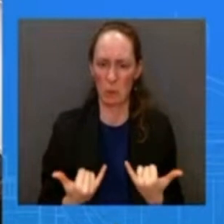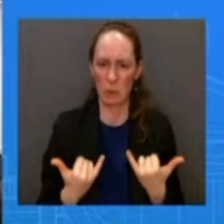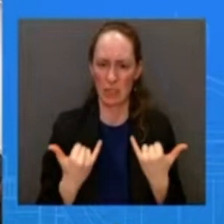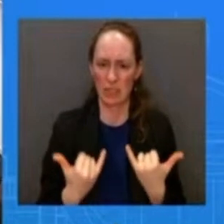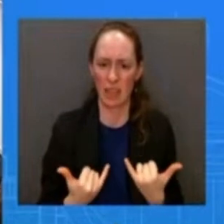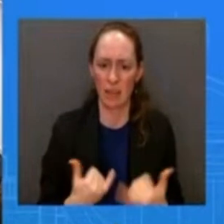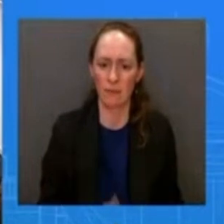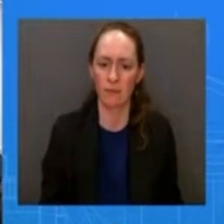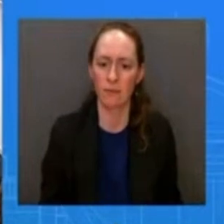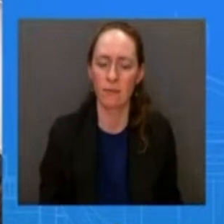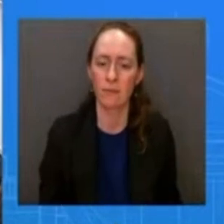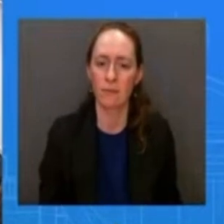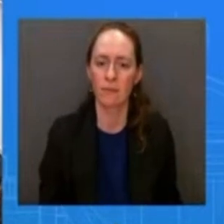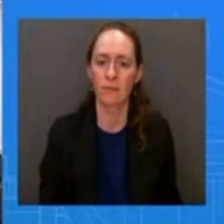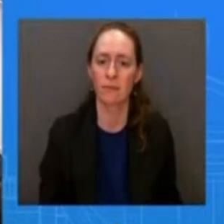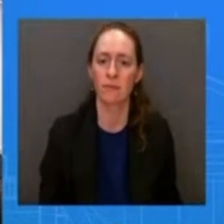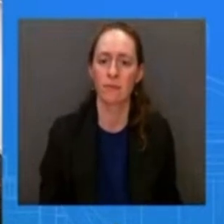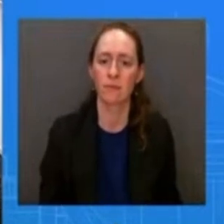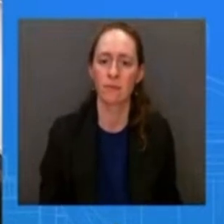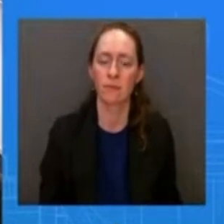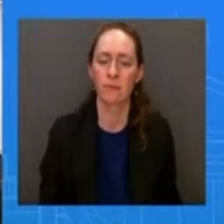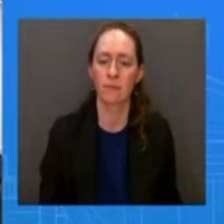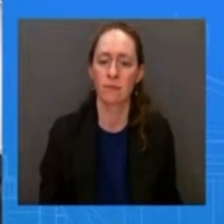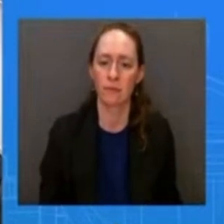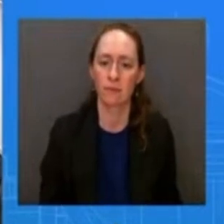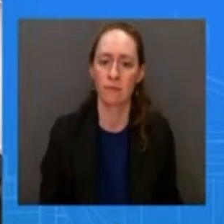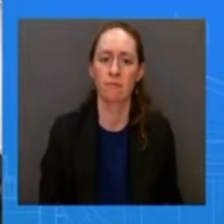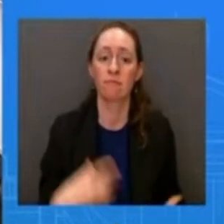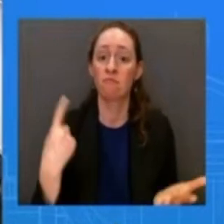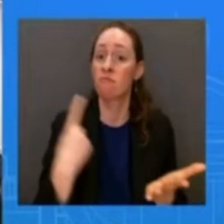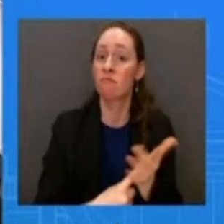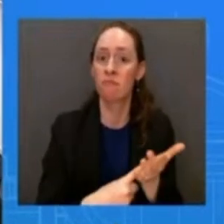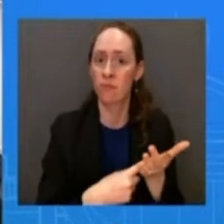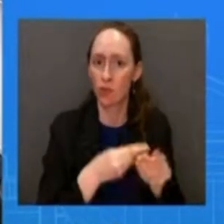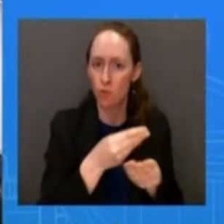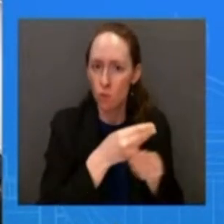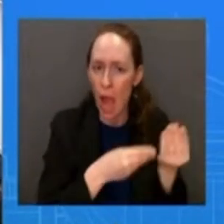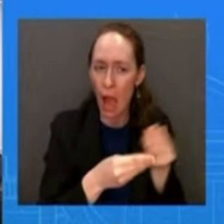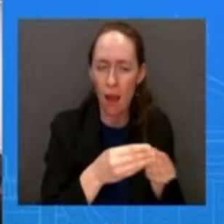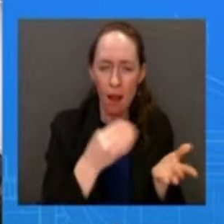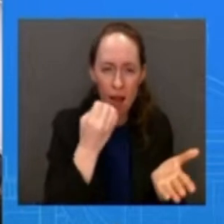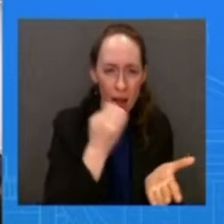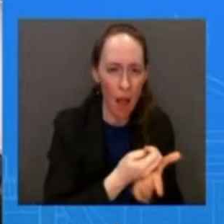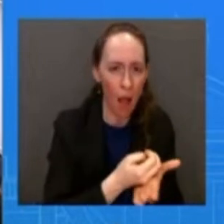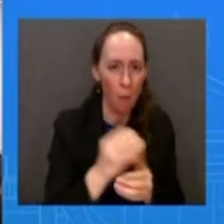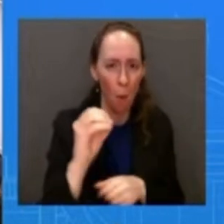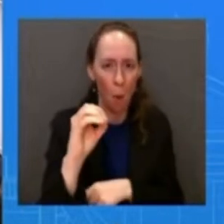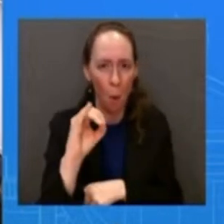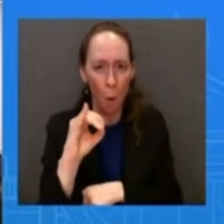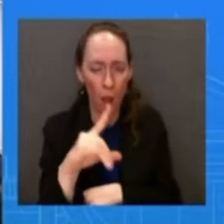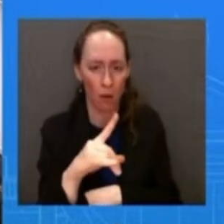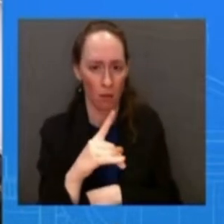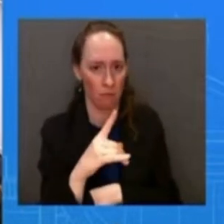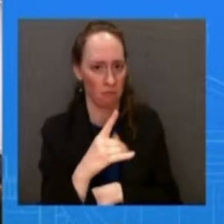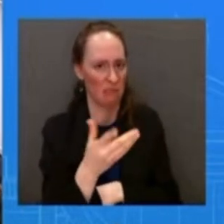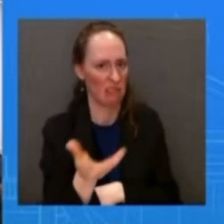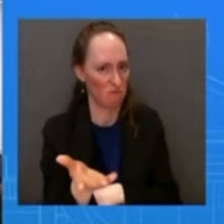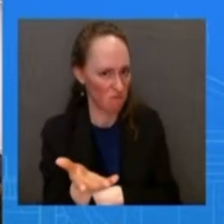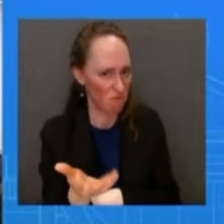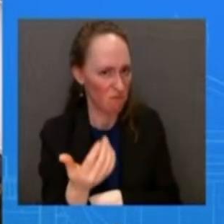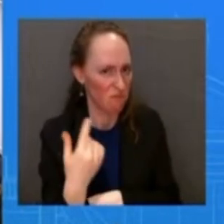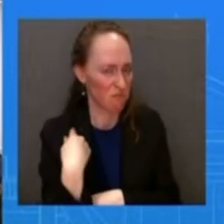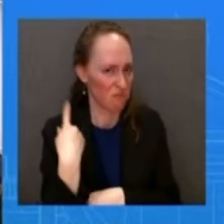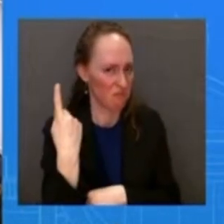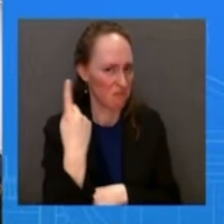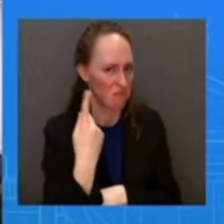trade economy and oil ministries does washington see this as a failure of sanctions against iran and you have any messages for